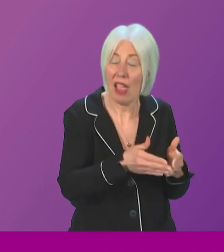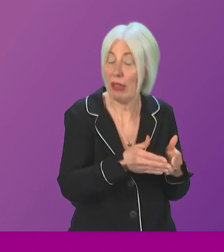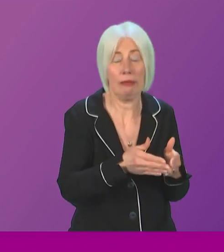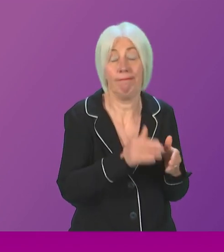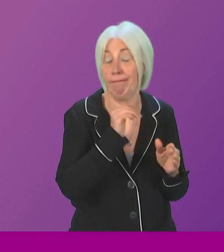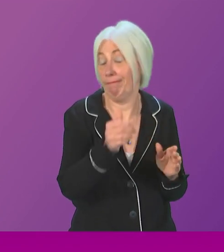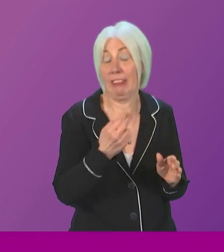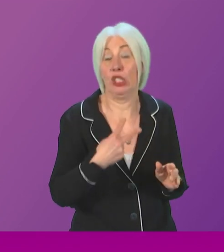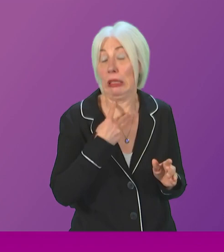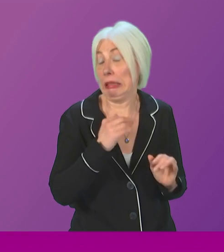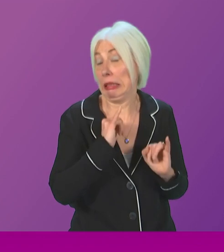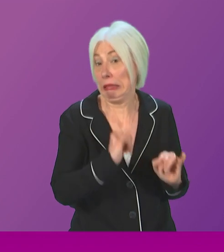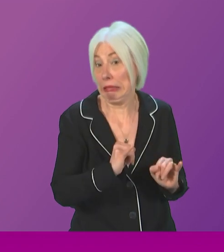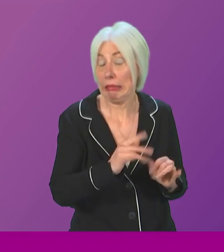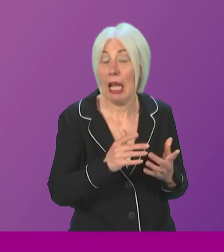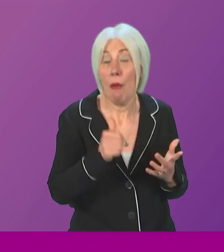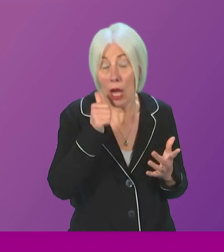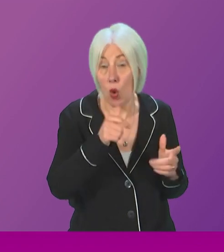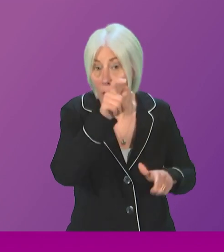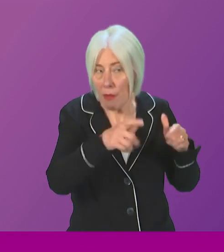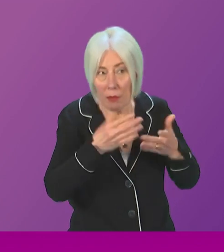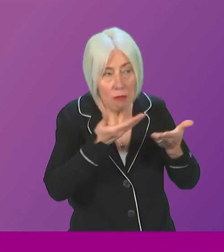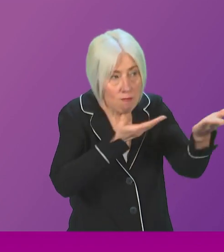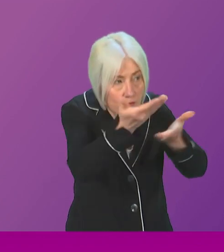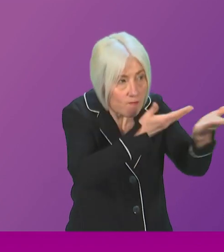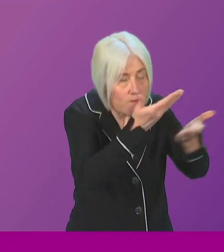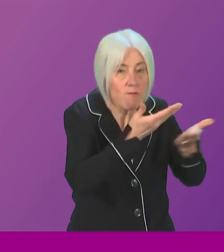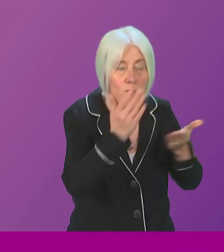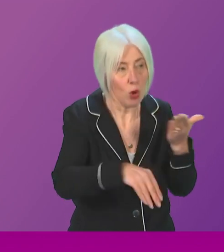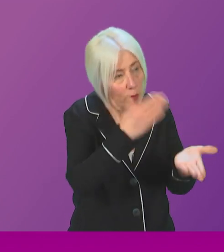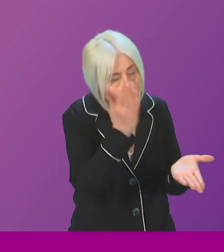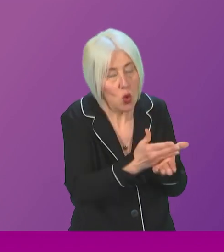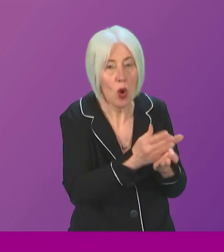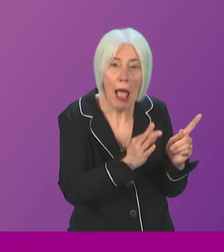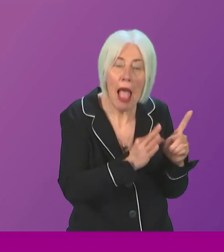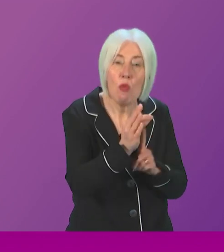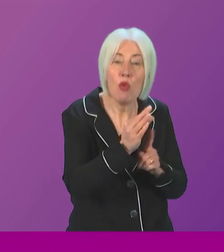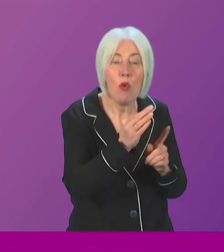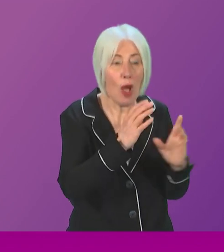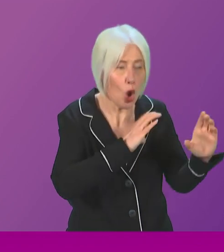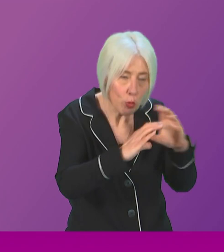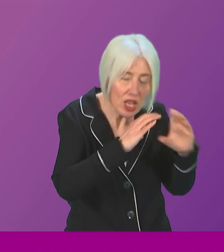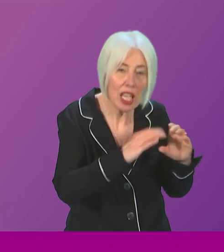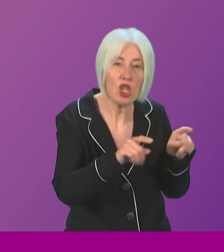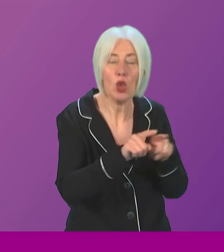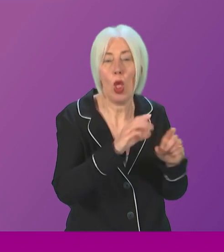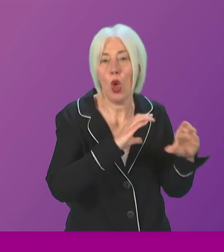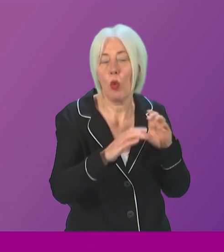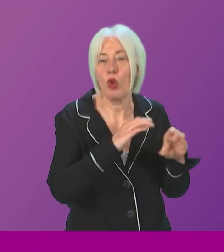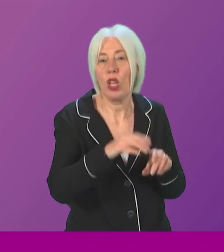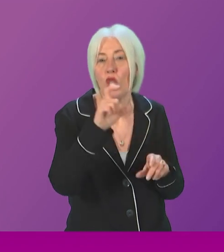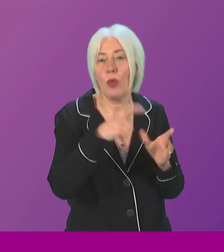Stewart has been engaging on is that we want to ensure that we improve our communication and improve CalMAC's communication